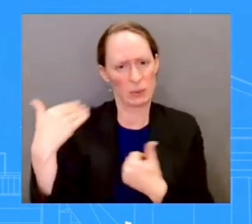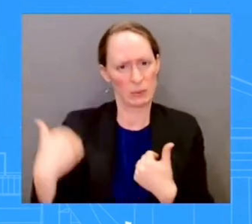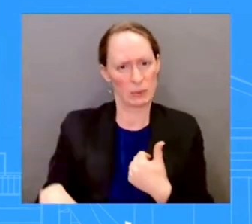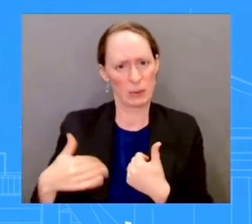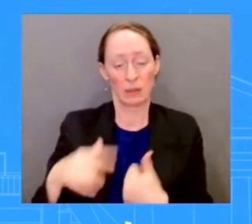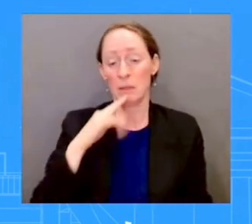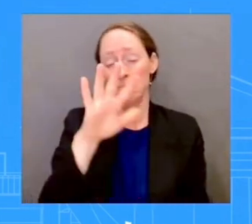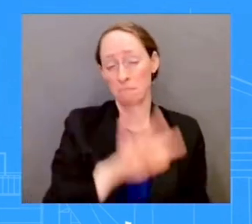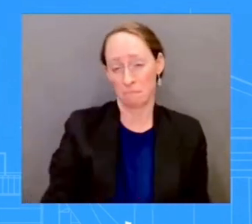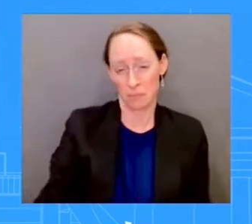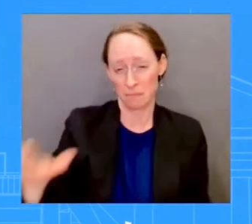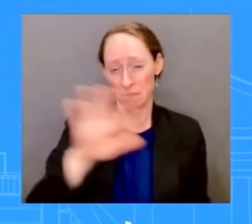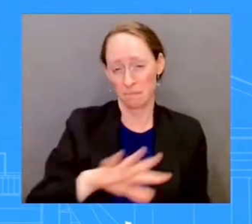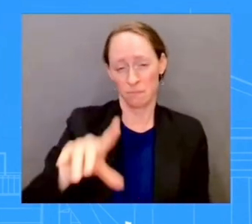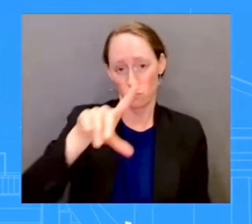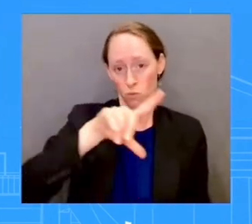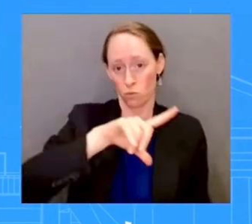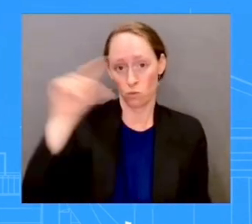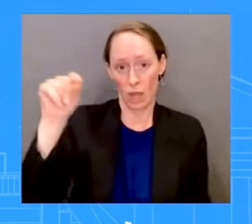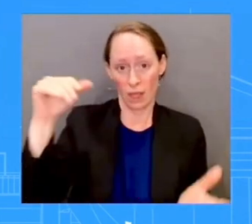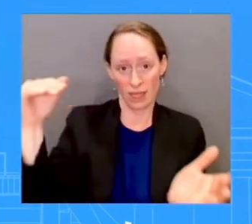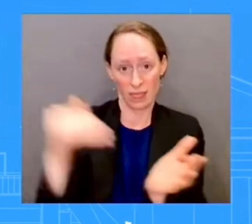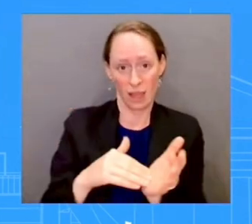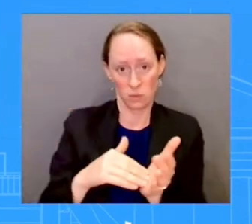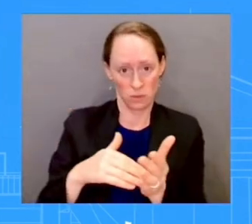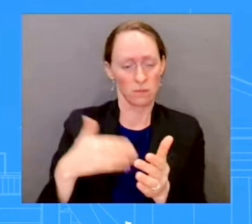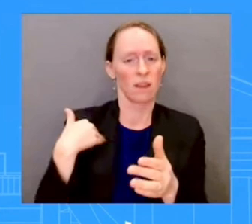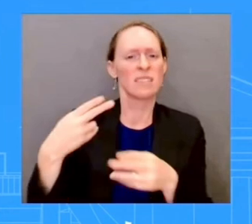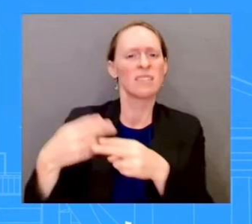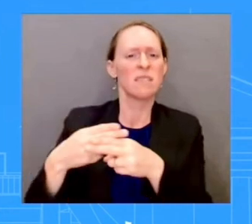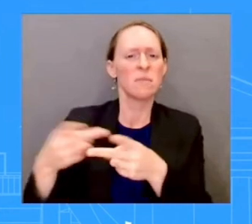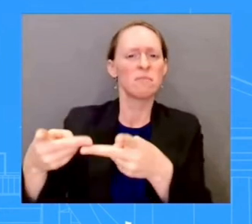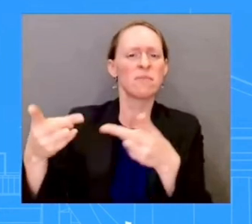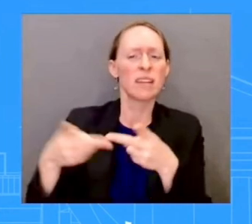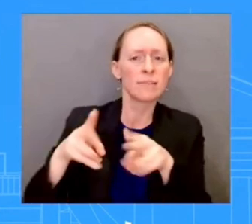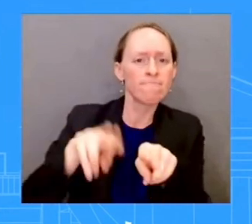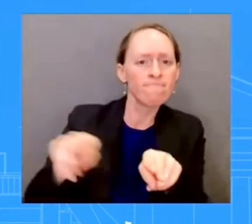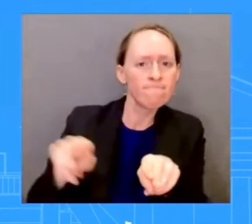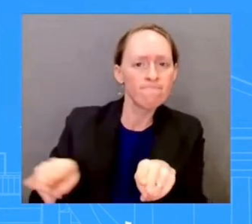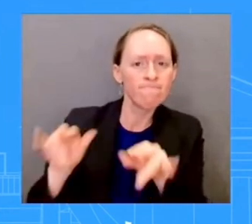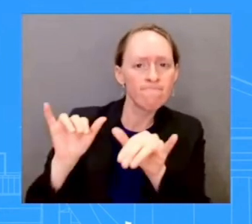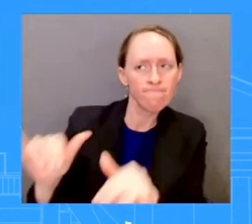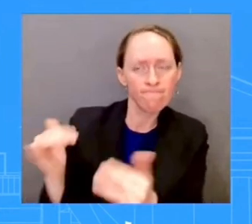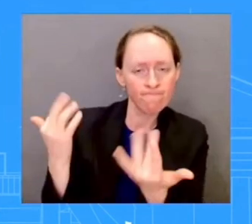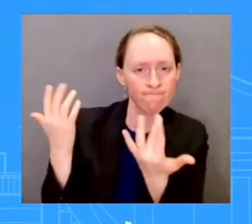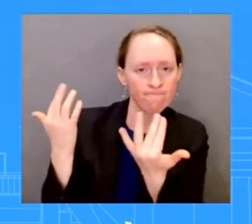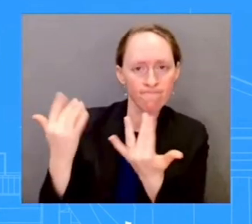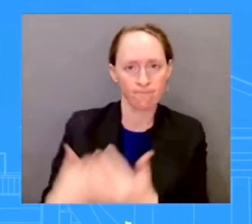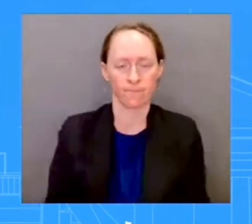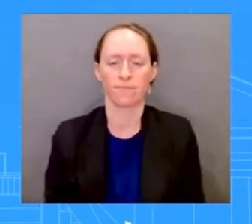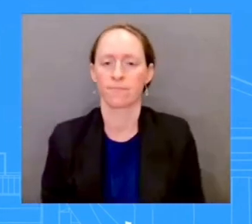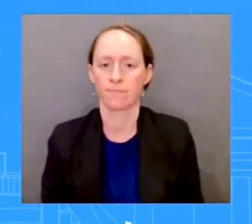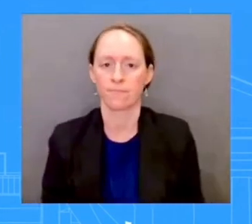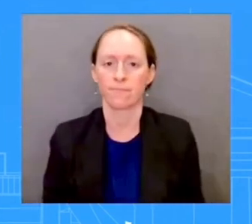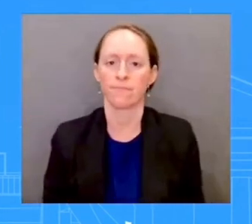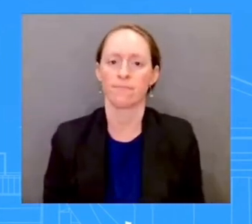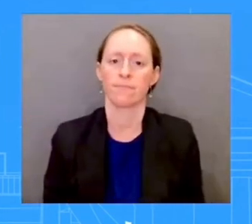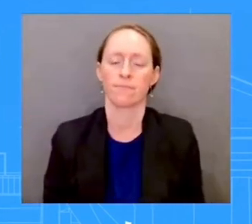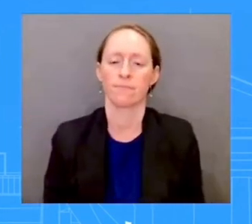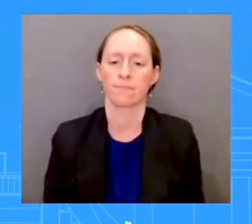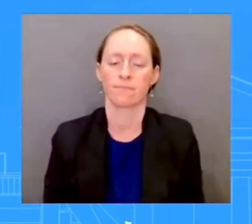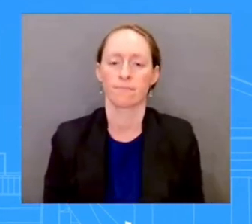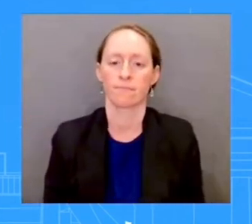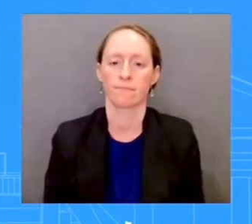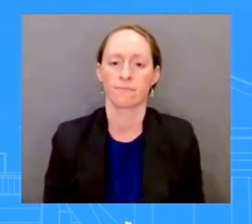The evacuation orders have been lifted in most places in Florida, and so people may be able to go back to their homes. We